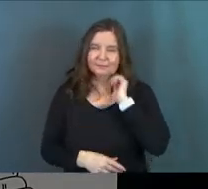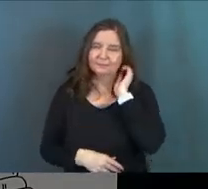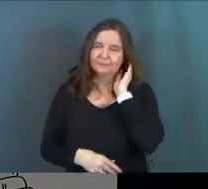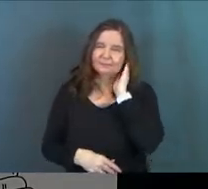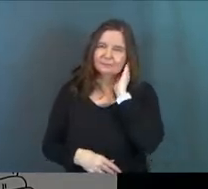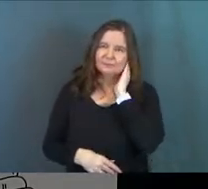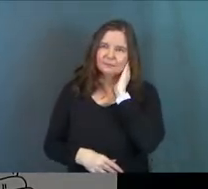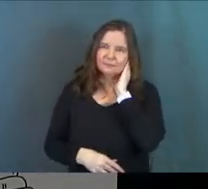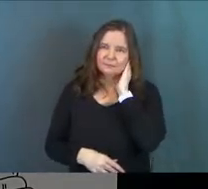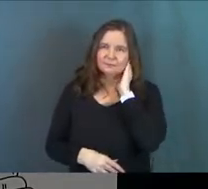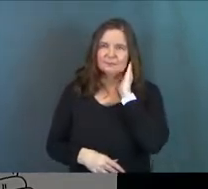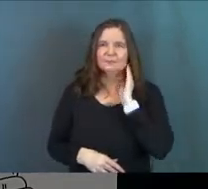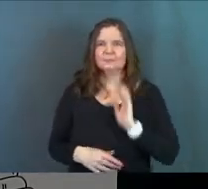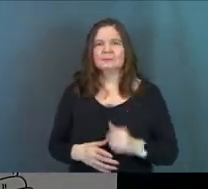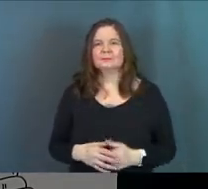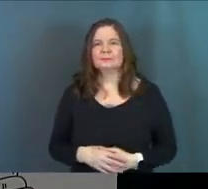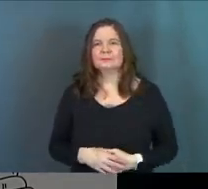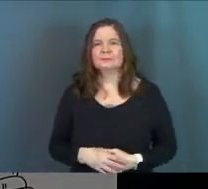That's not what I mean.